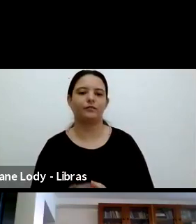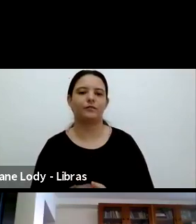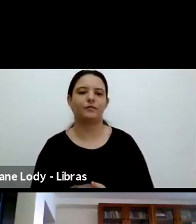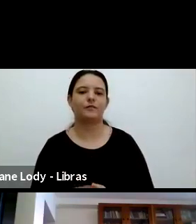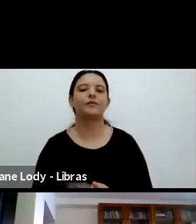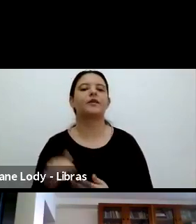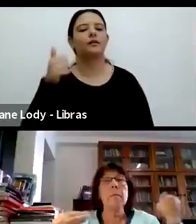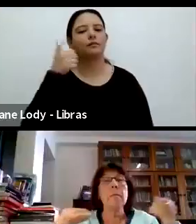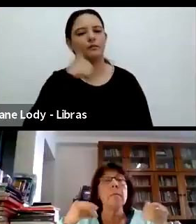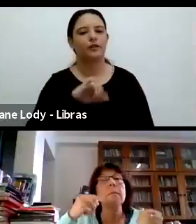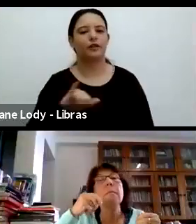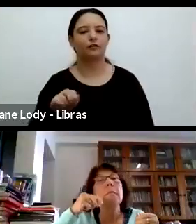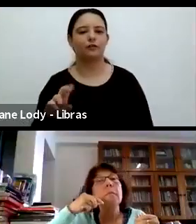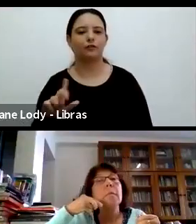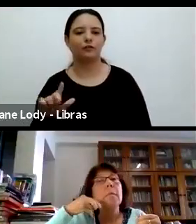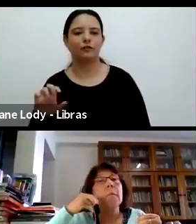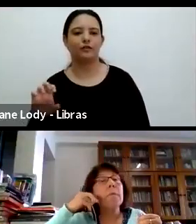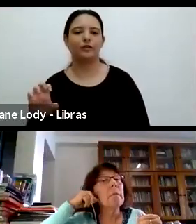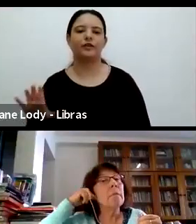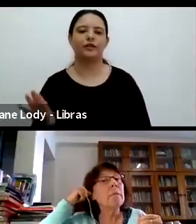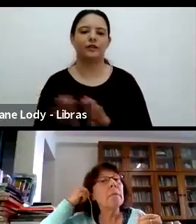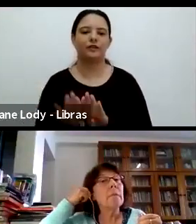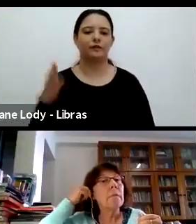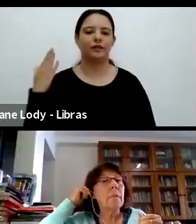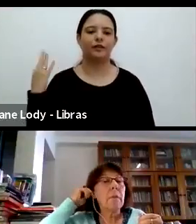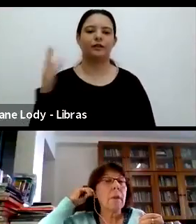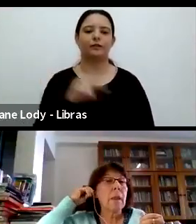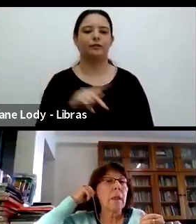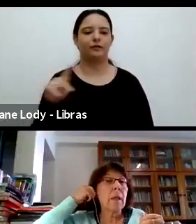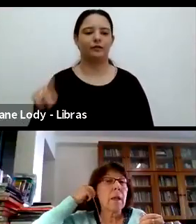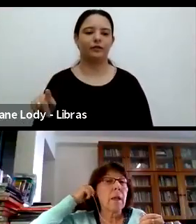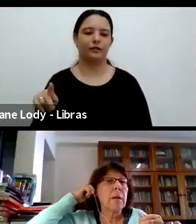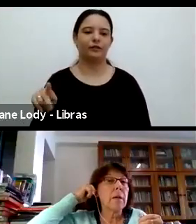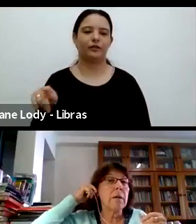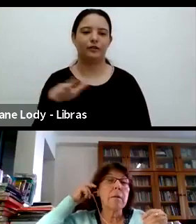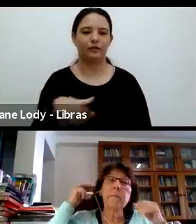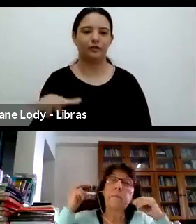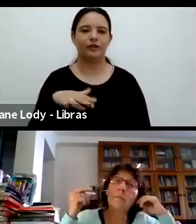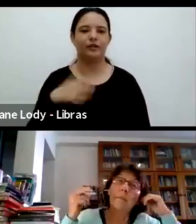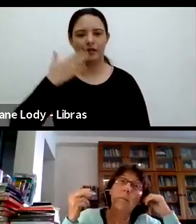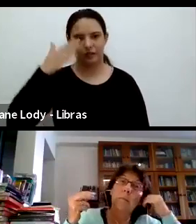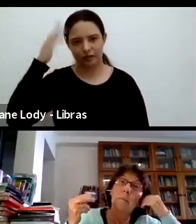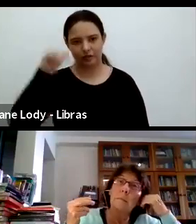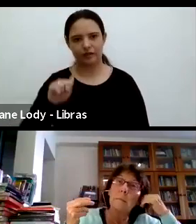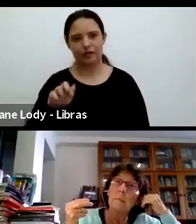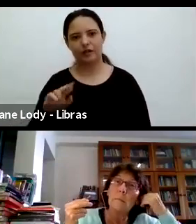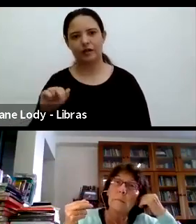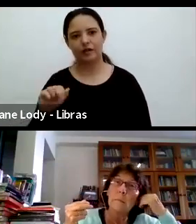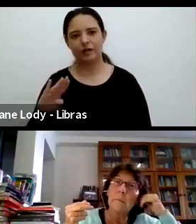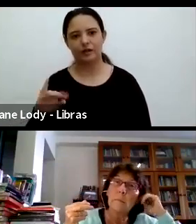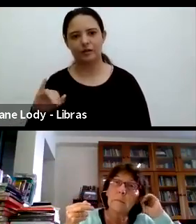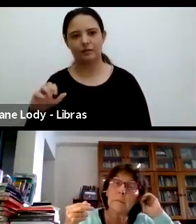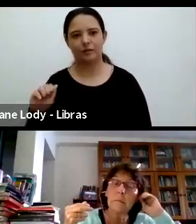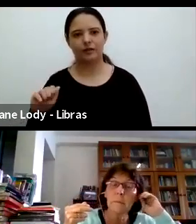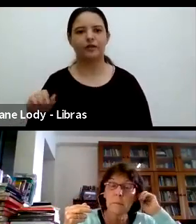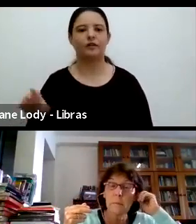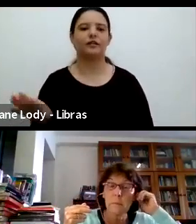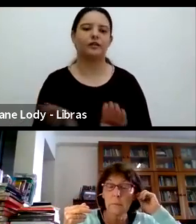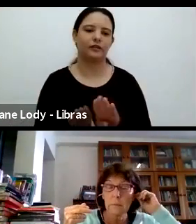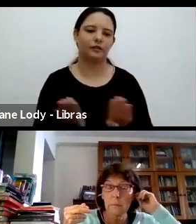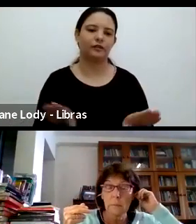has a great sense of humor, is driven to community building, and has taught me to be